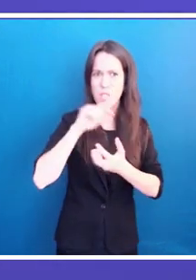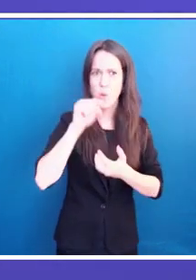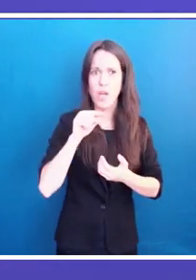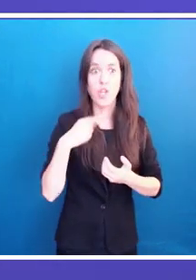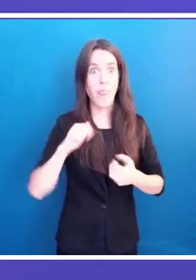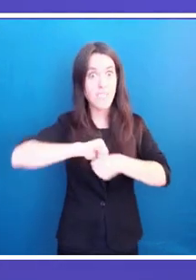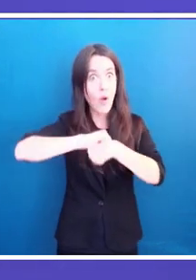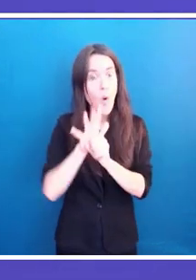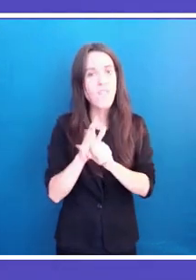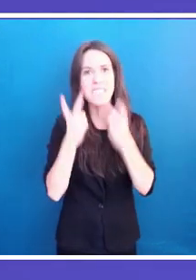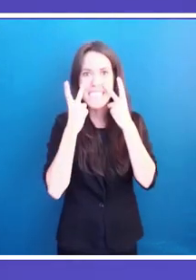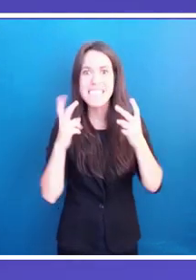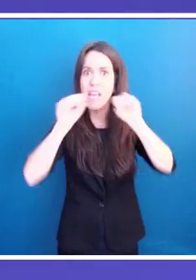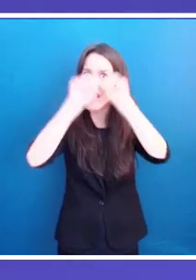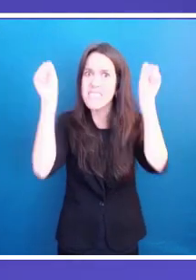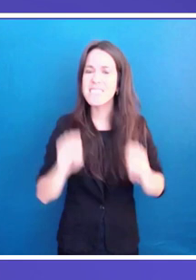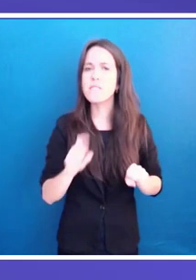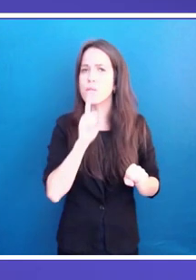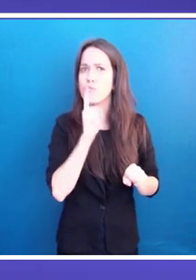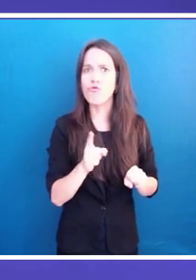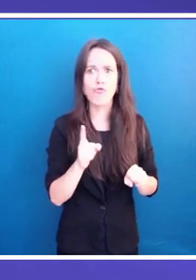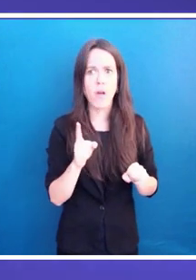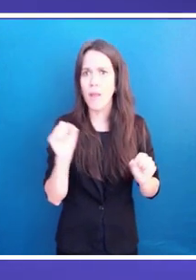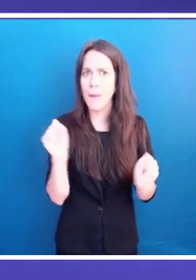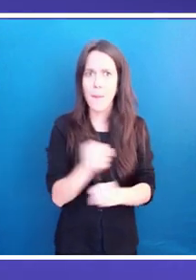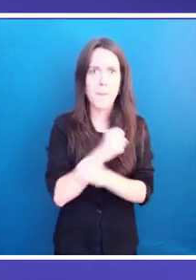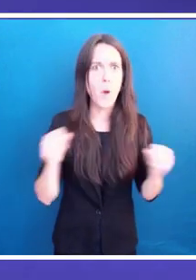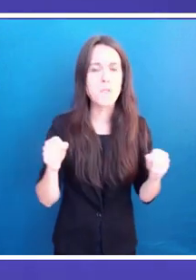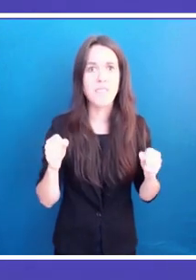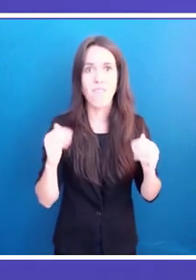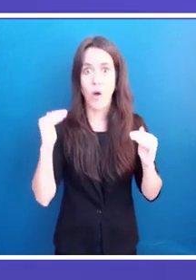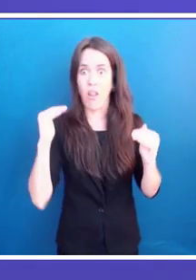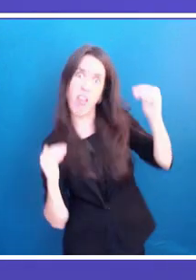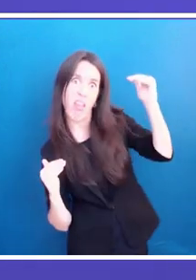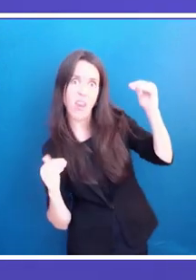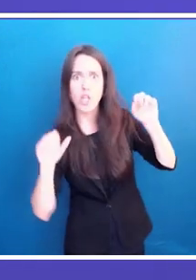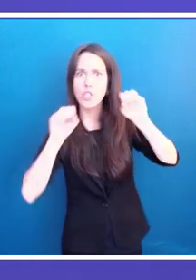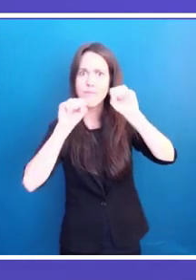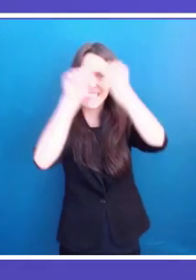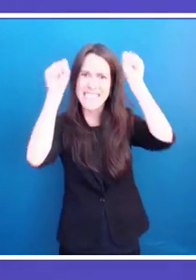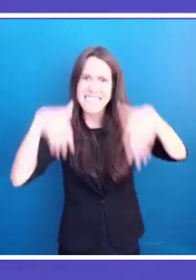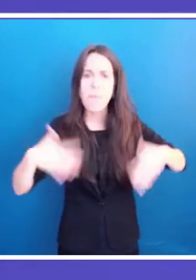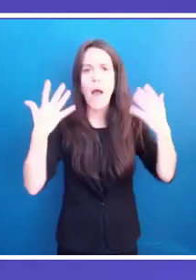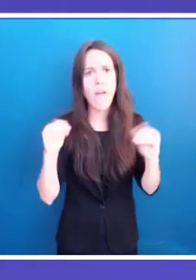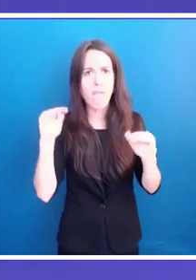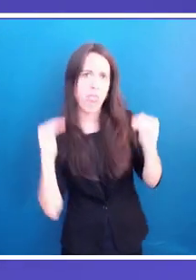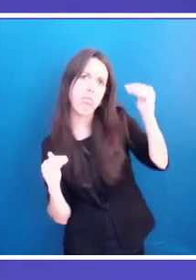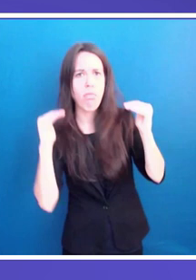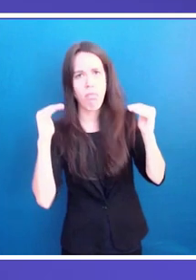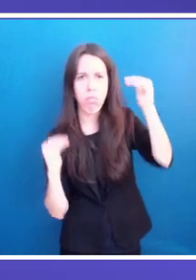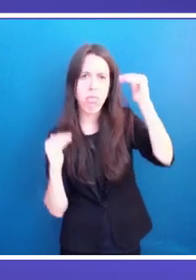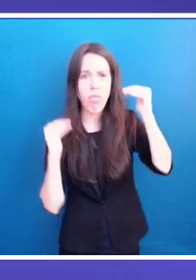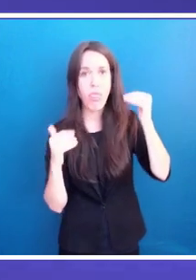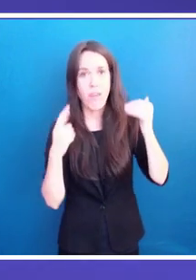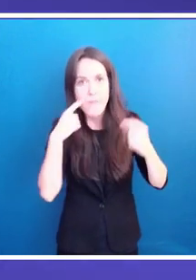has structural inequalities that continue to be there. It is a system